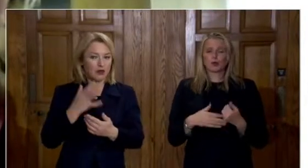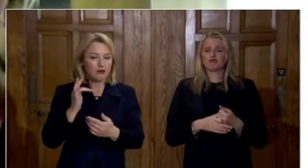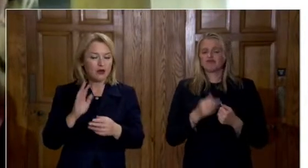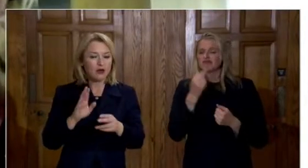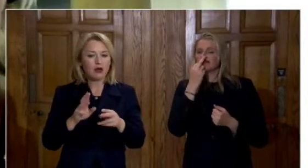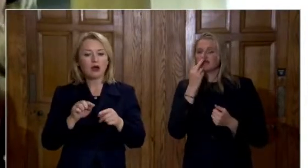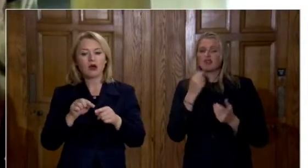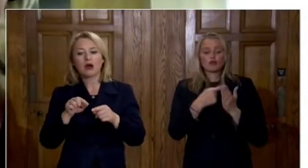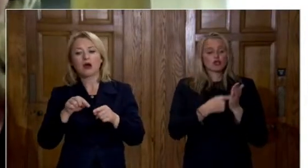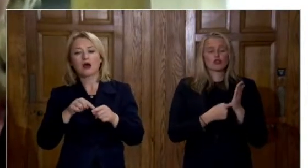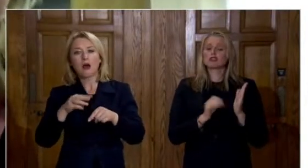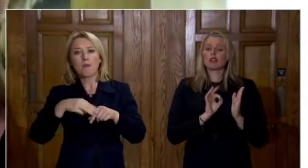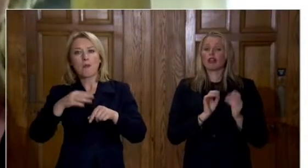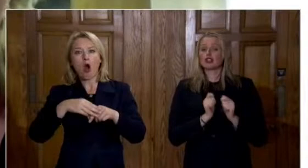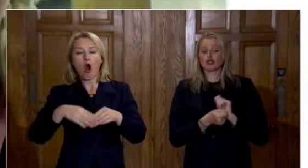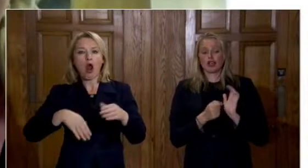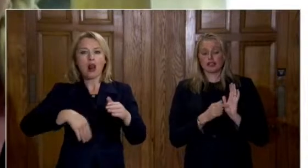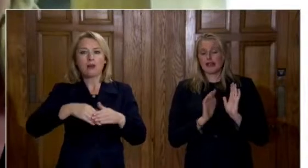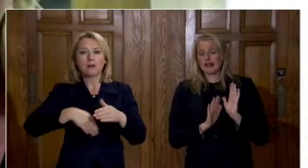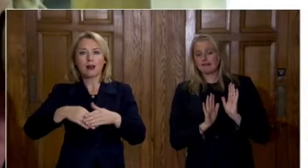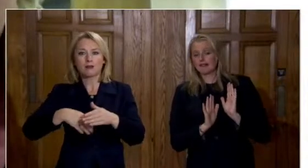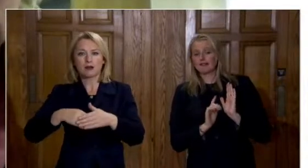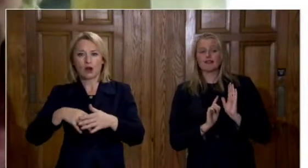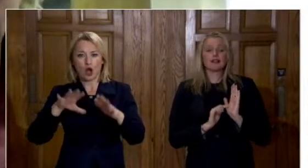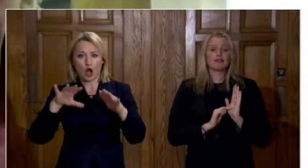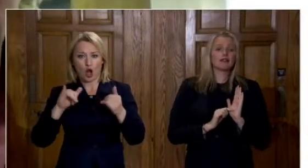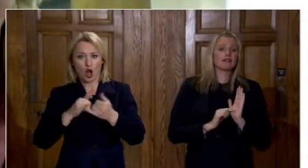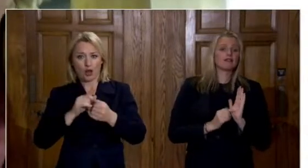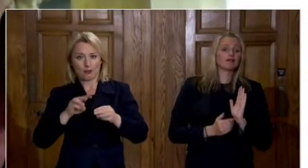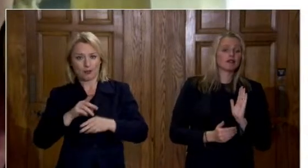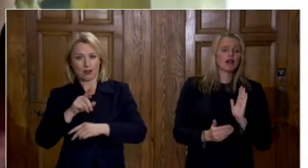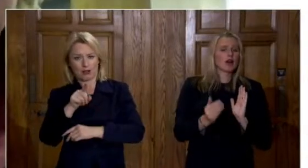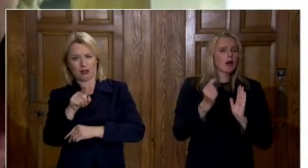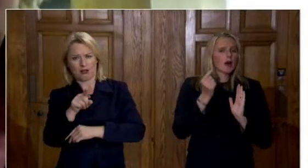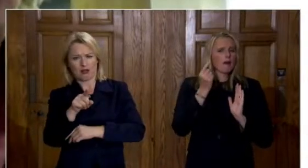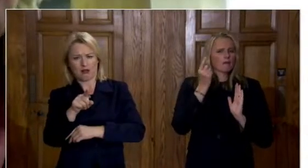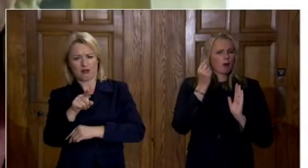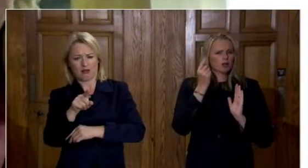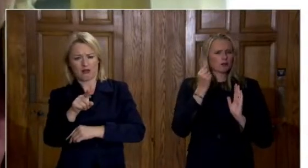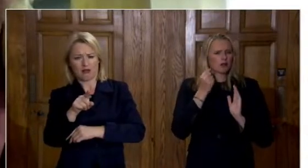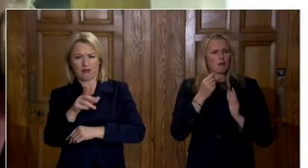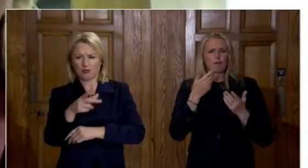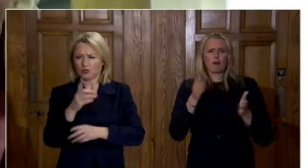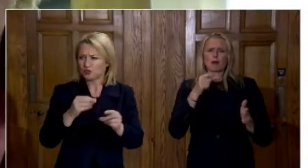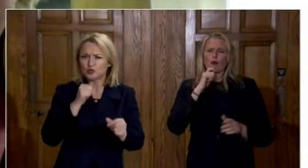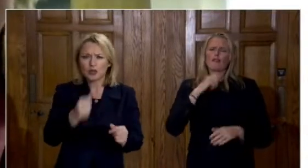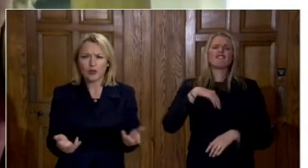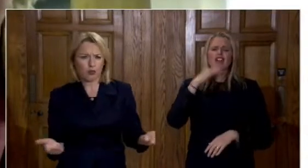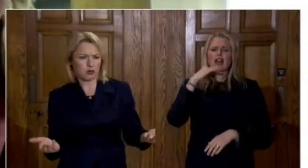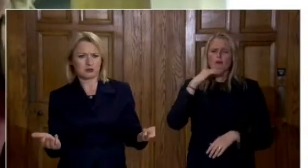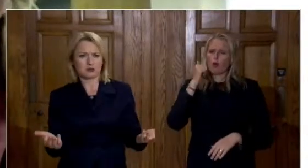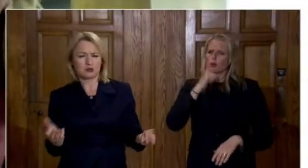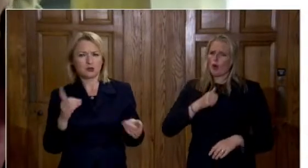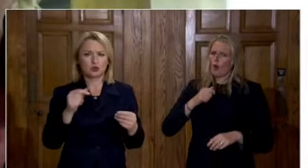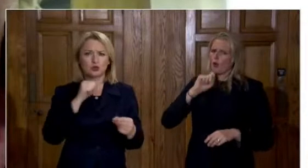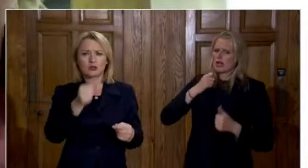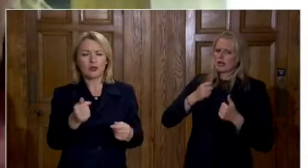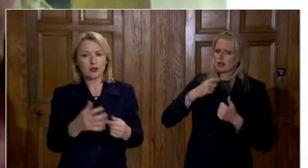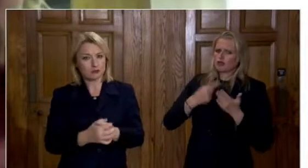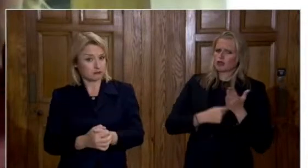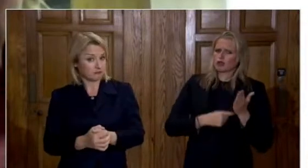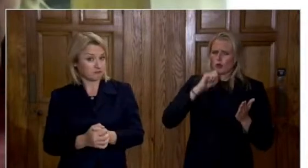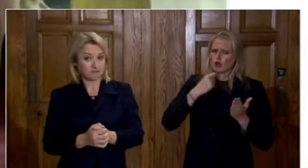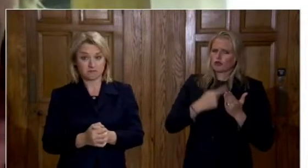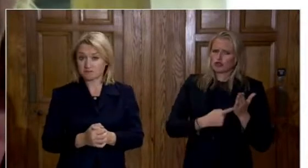aren't you going to be seen by the public as perhaps someone who's crying wolf all the time but really doing nothing about it and as you